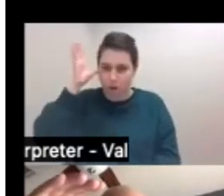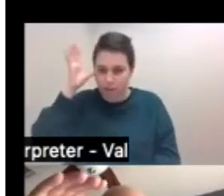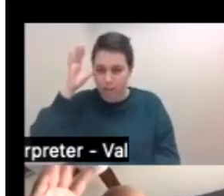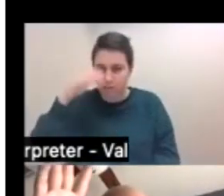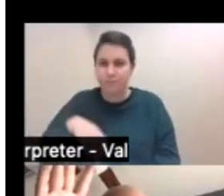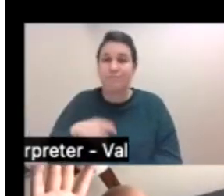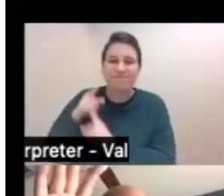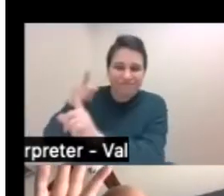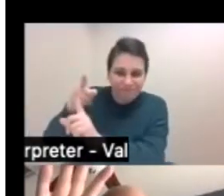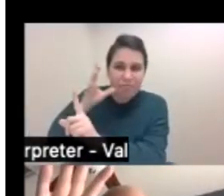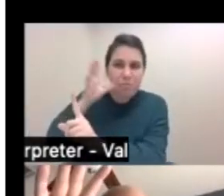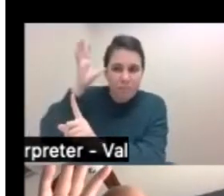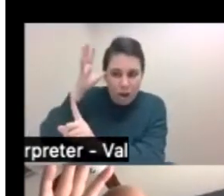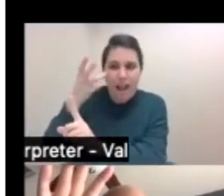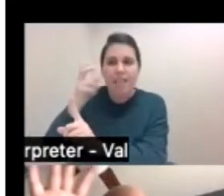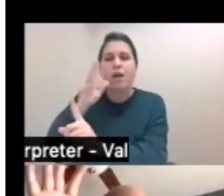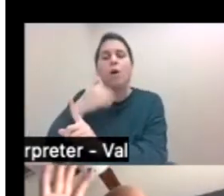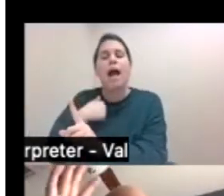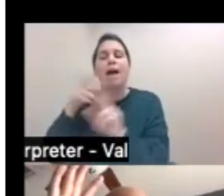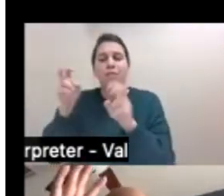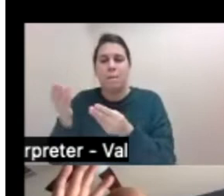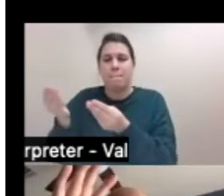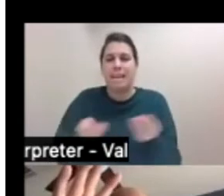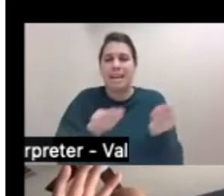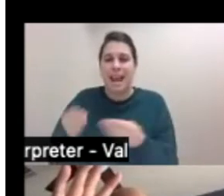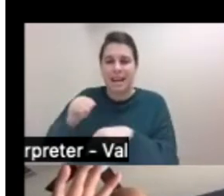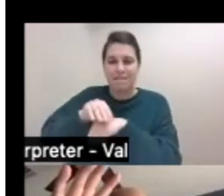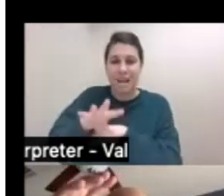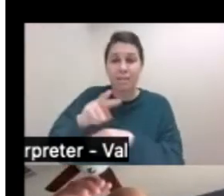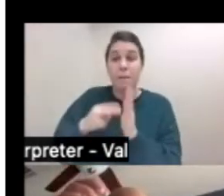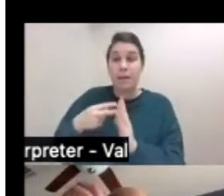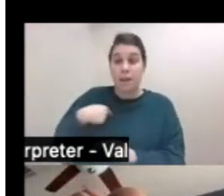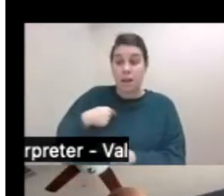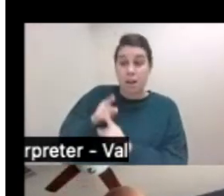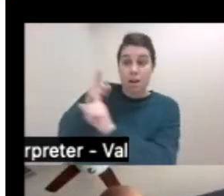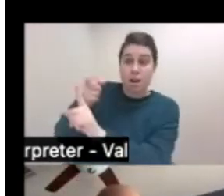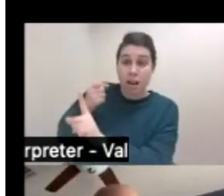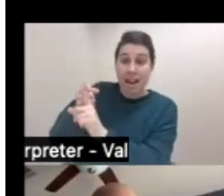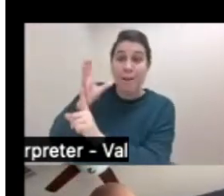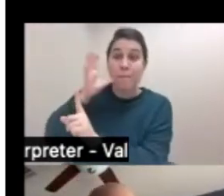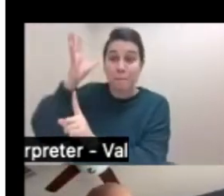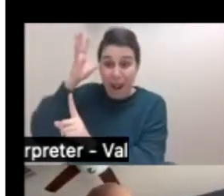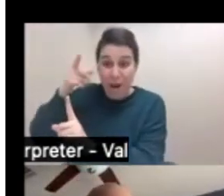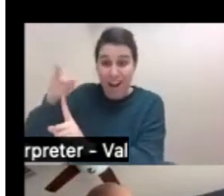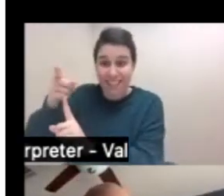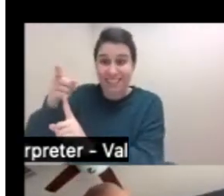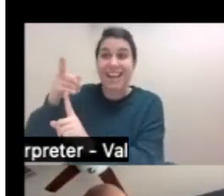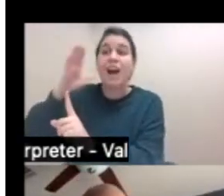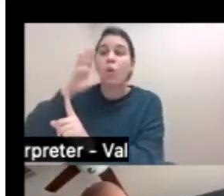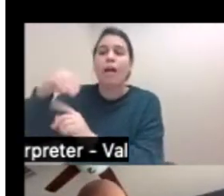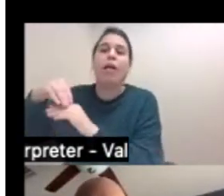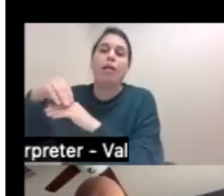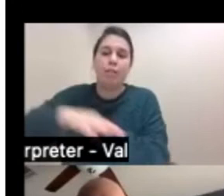to the parents with a mediated effect. That means by impacting the parenting practices, it would have a trickle-down